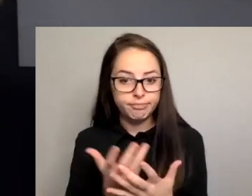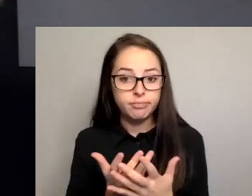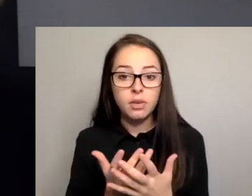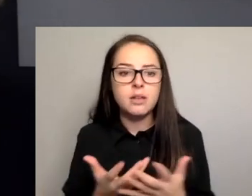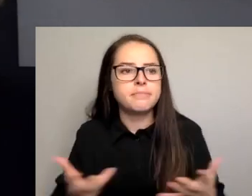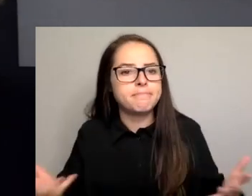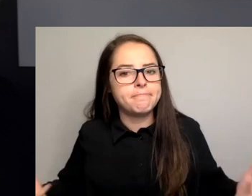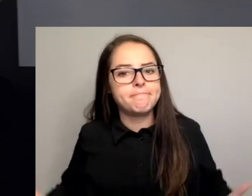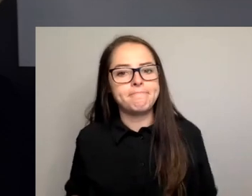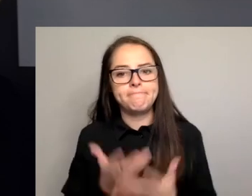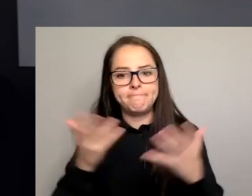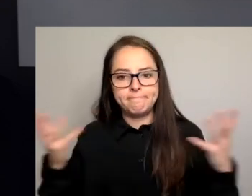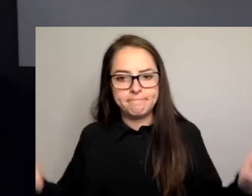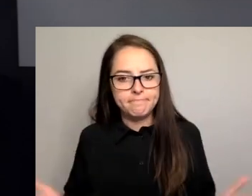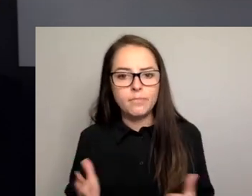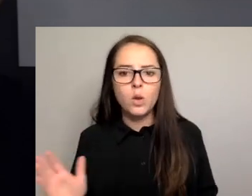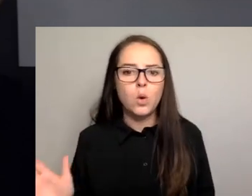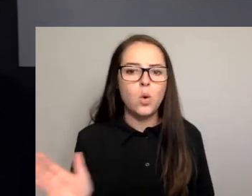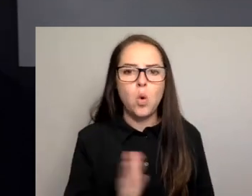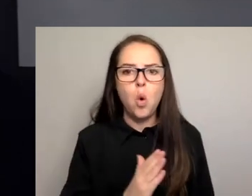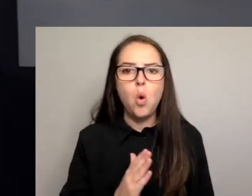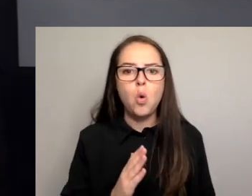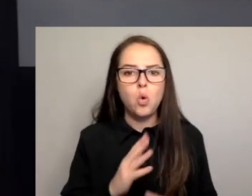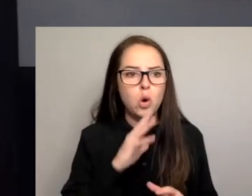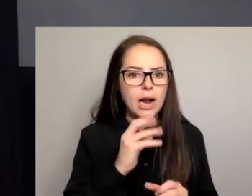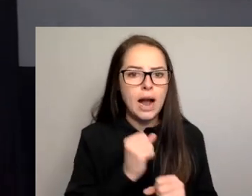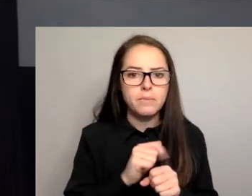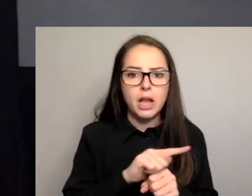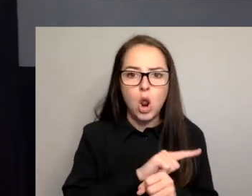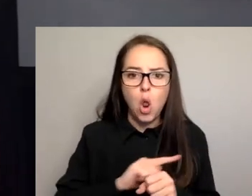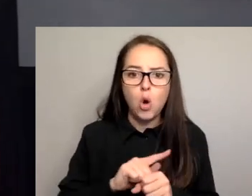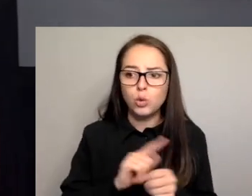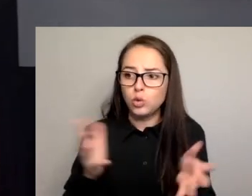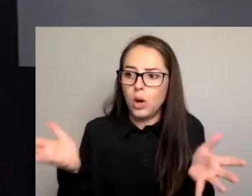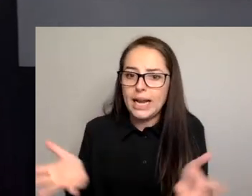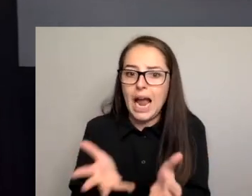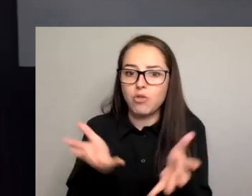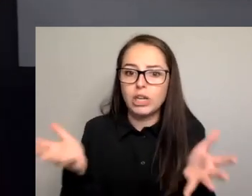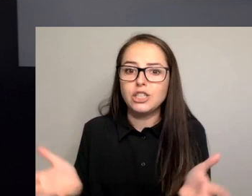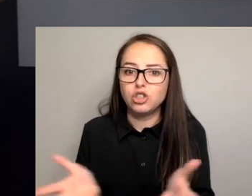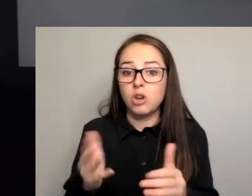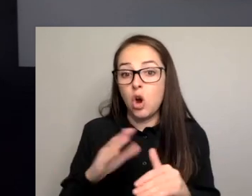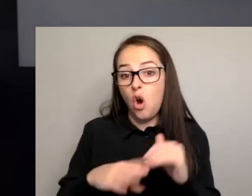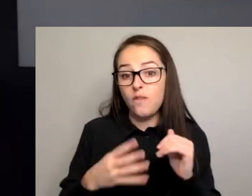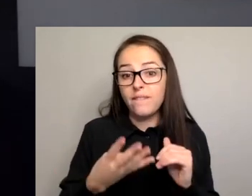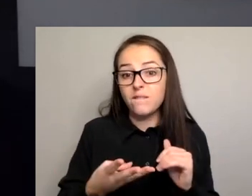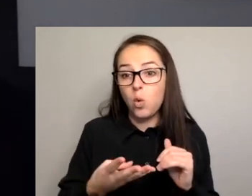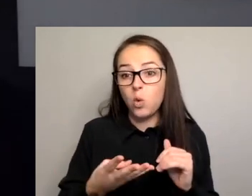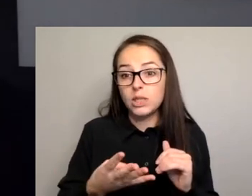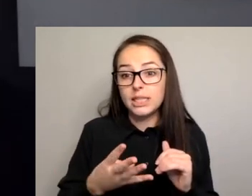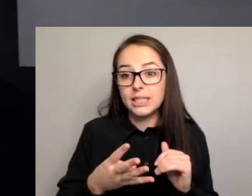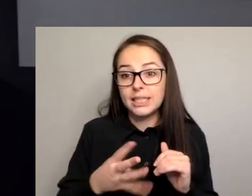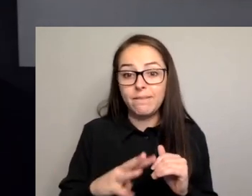allow all council employees in NSW more than 45,000 people to